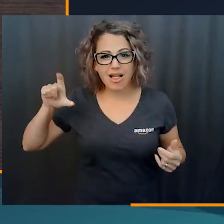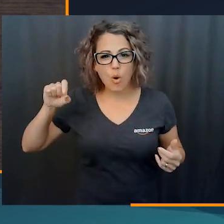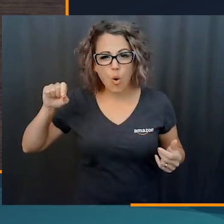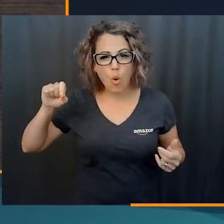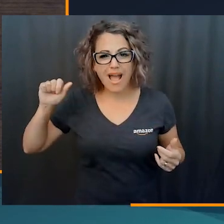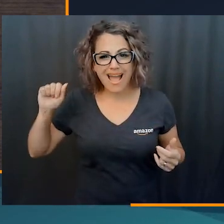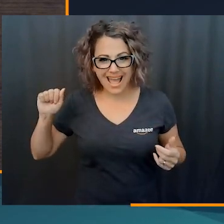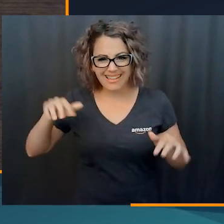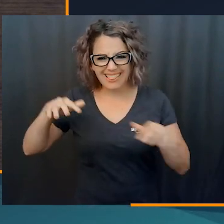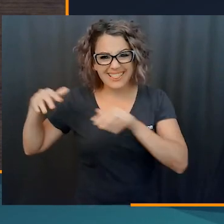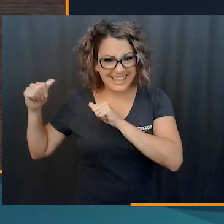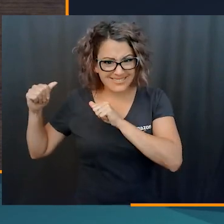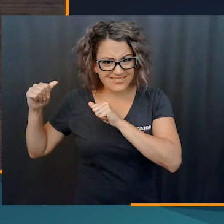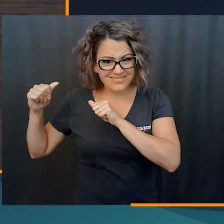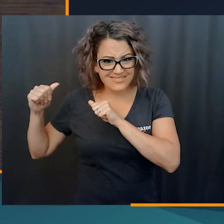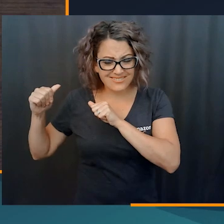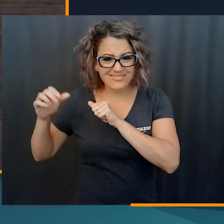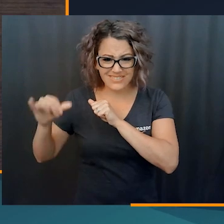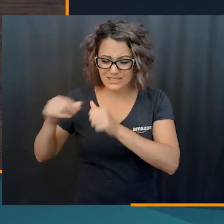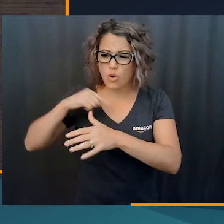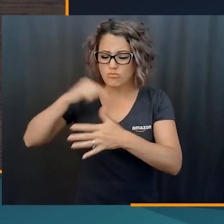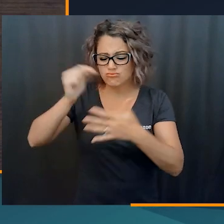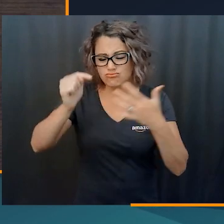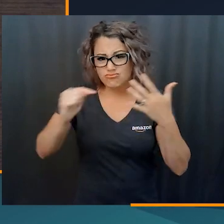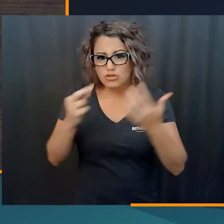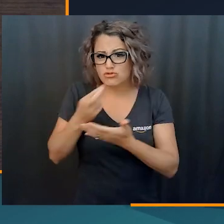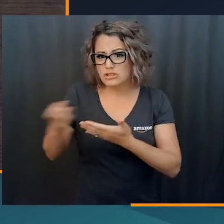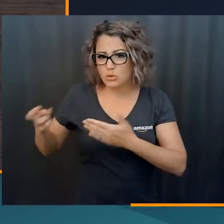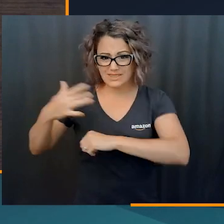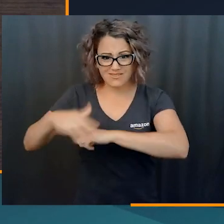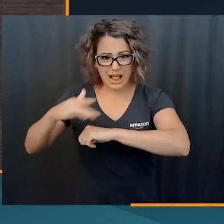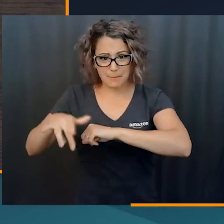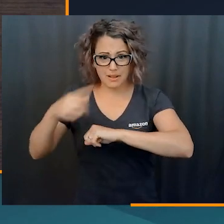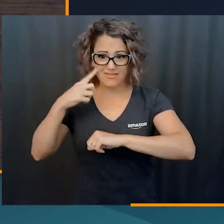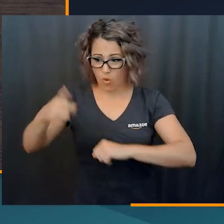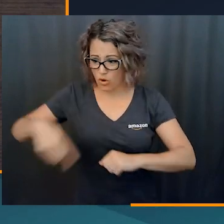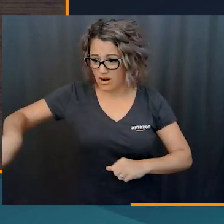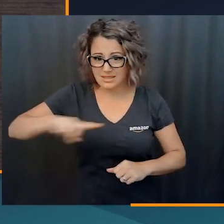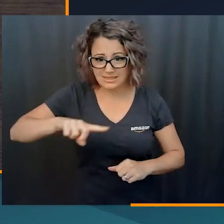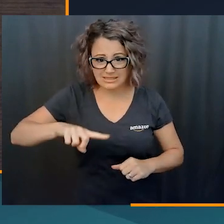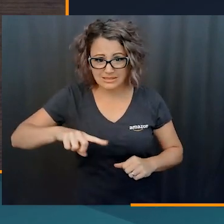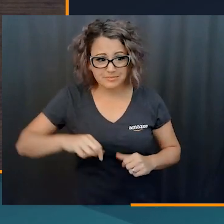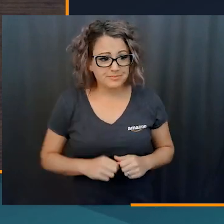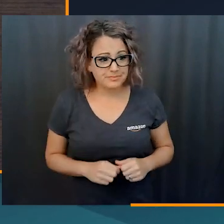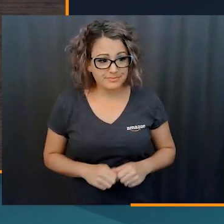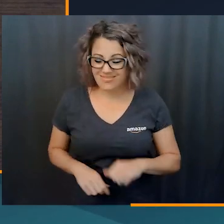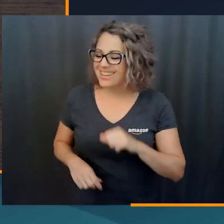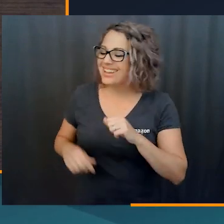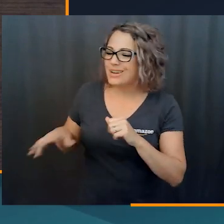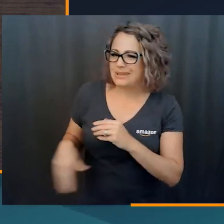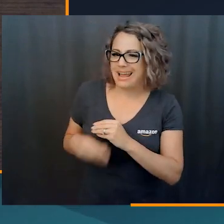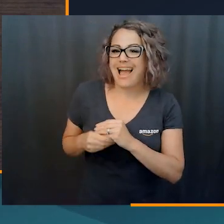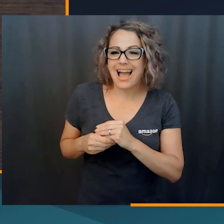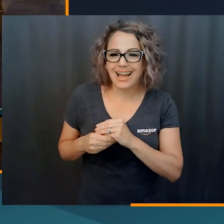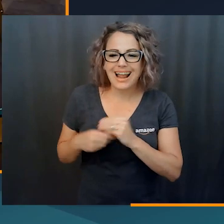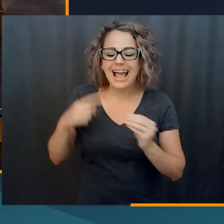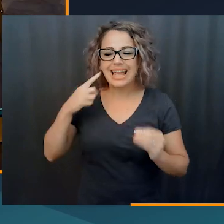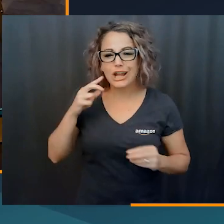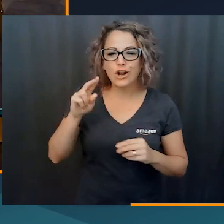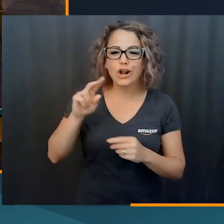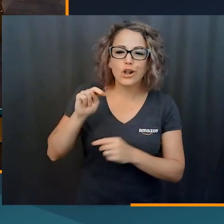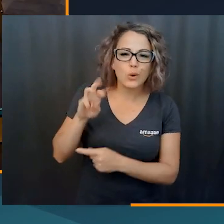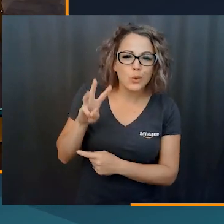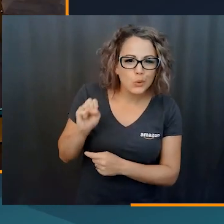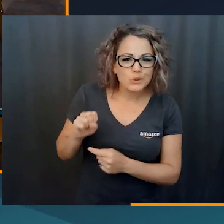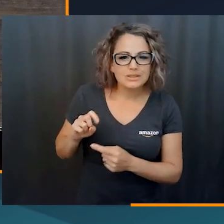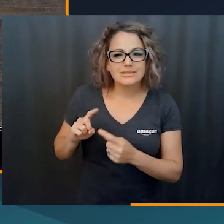resources. We have leave of absence resources, right? So there are a lot of tools and a lot of resources available for us. One of the